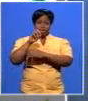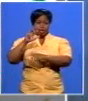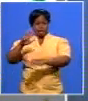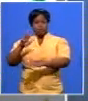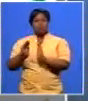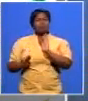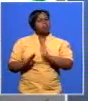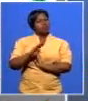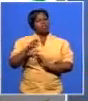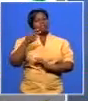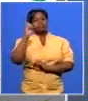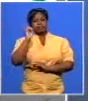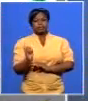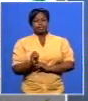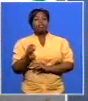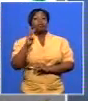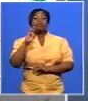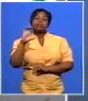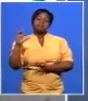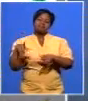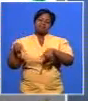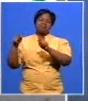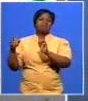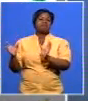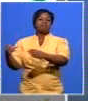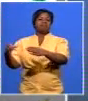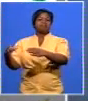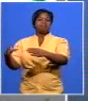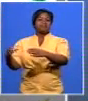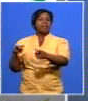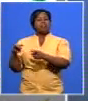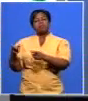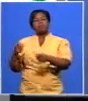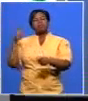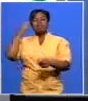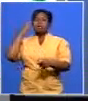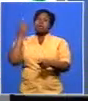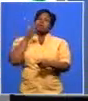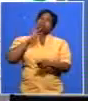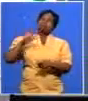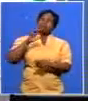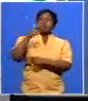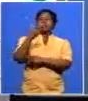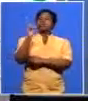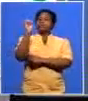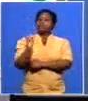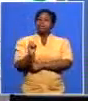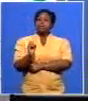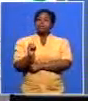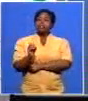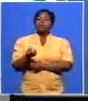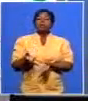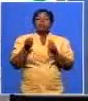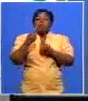in the western cape government i think approximately 80 percent of our contracts of 1.3